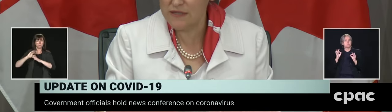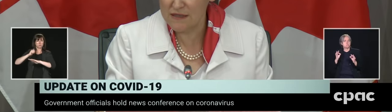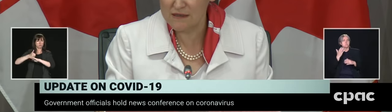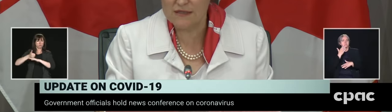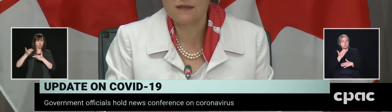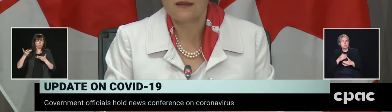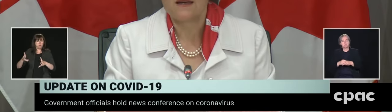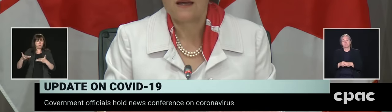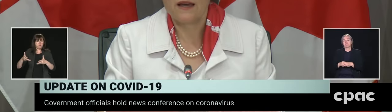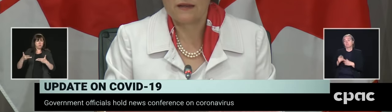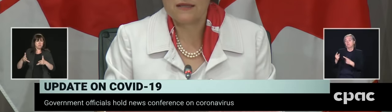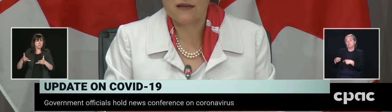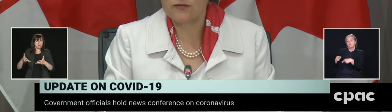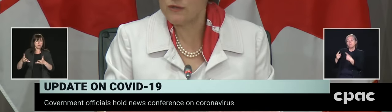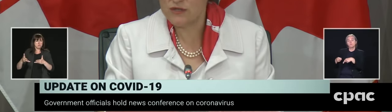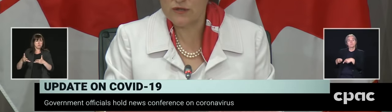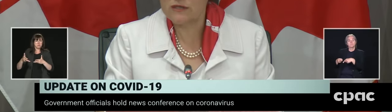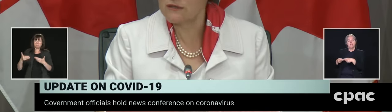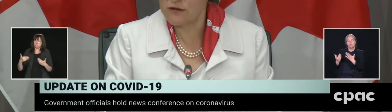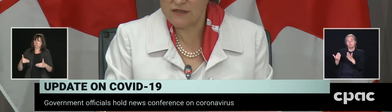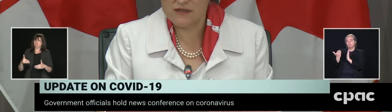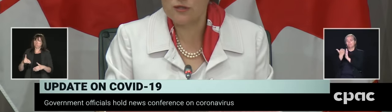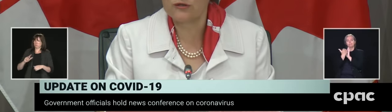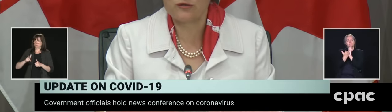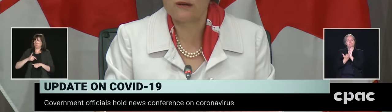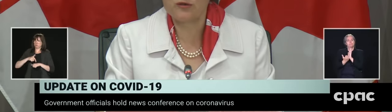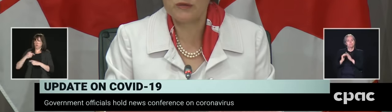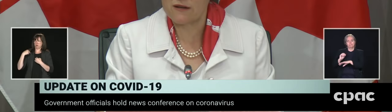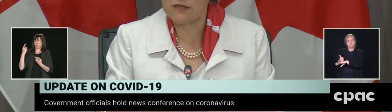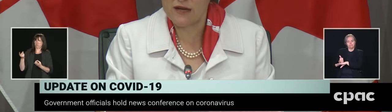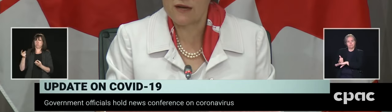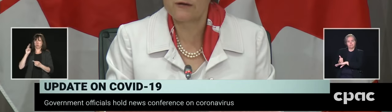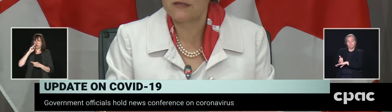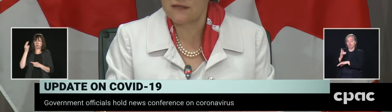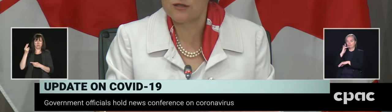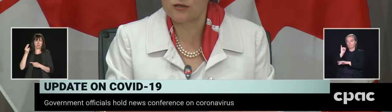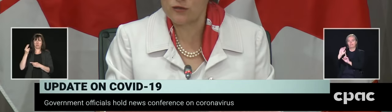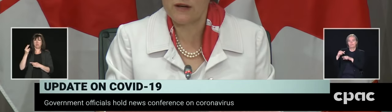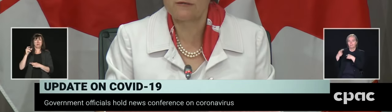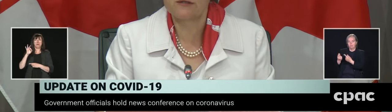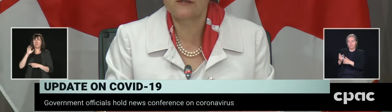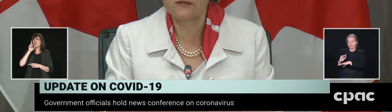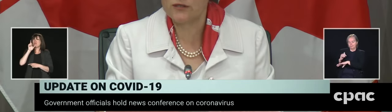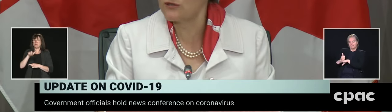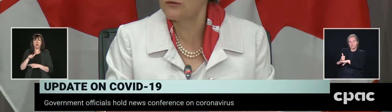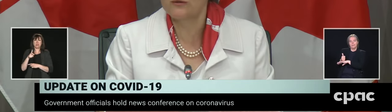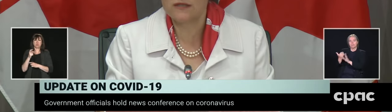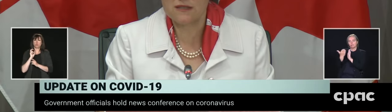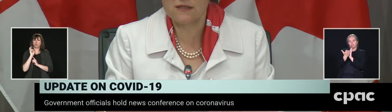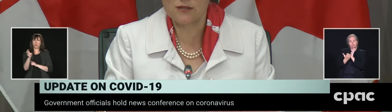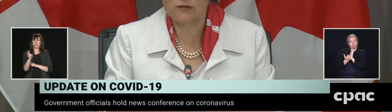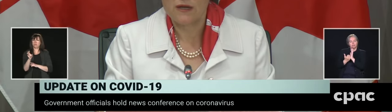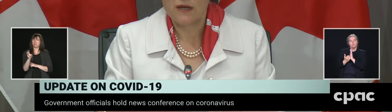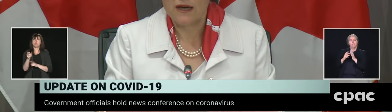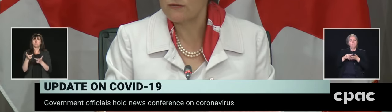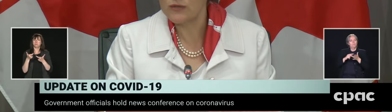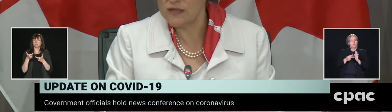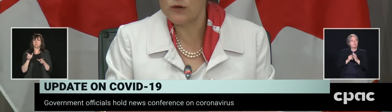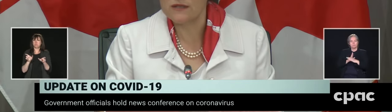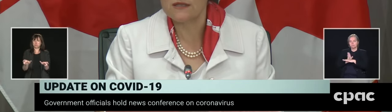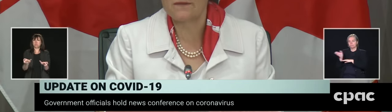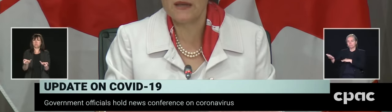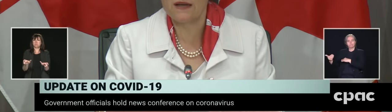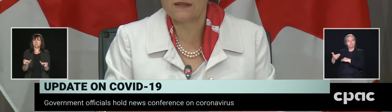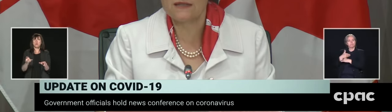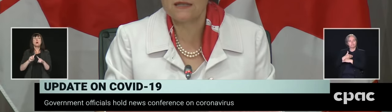unprecedented and have restricted non-essential travel but have allowed essential travel to continue, have